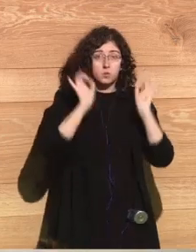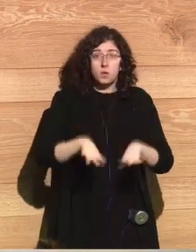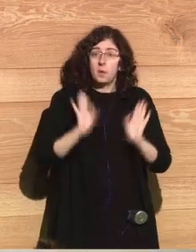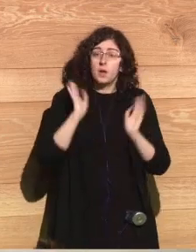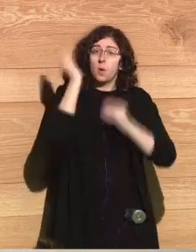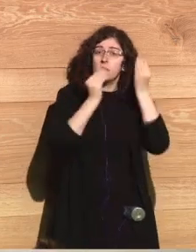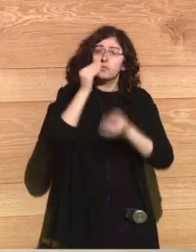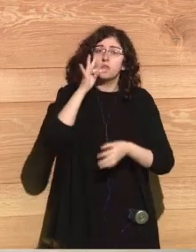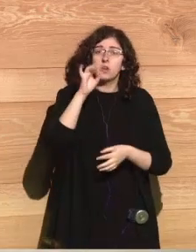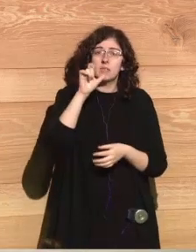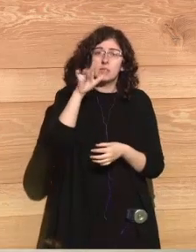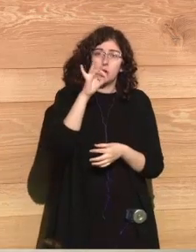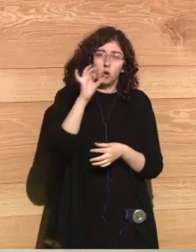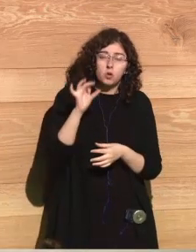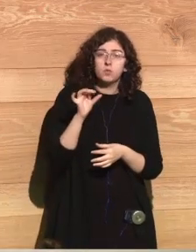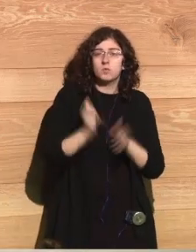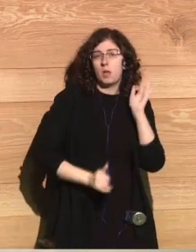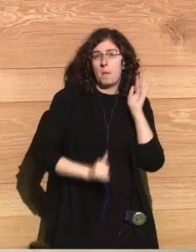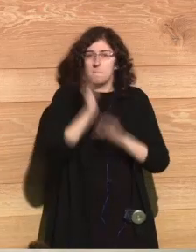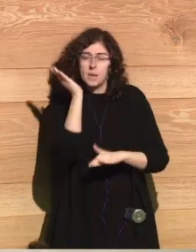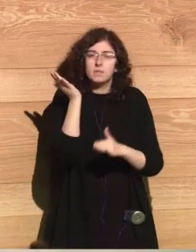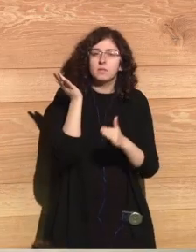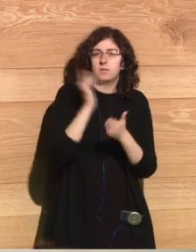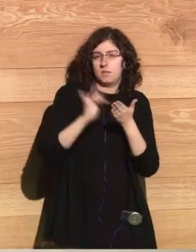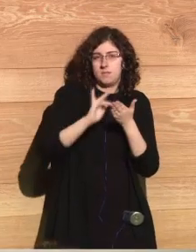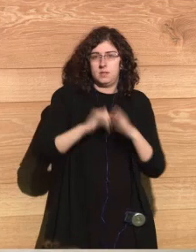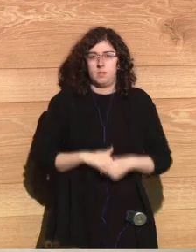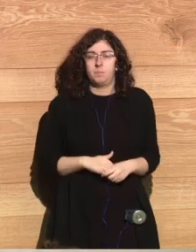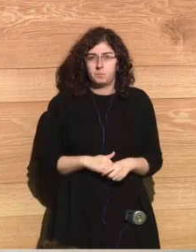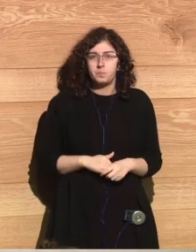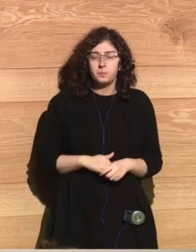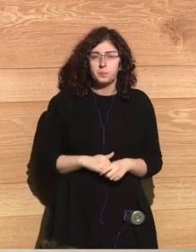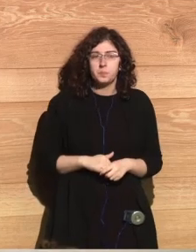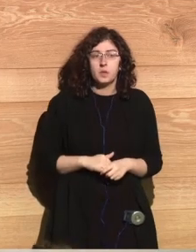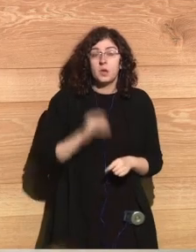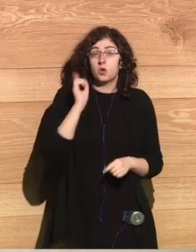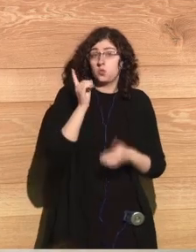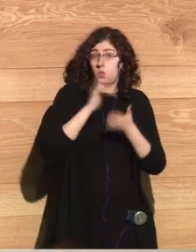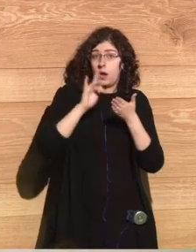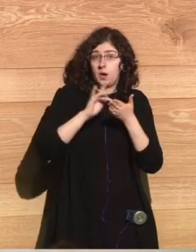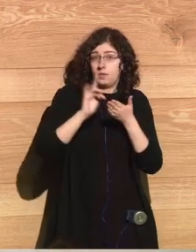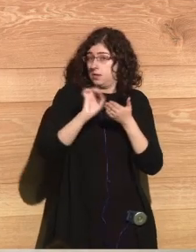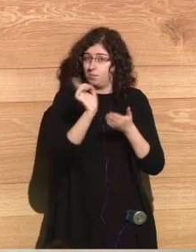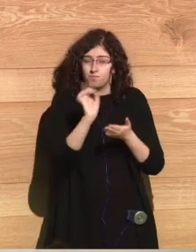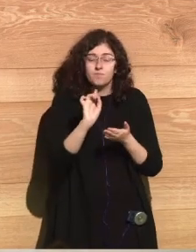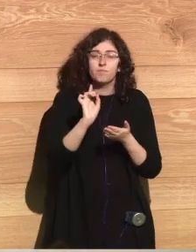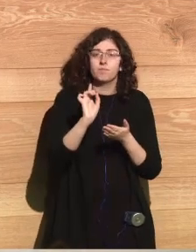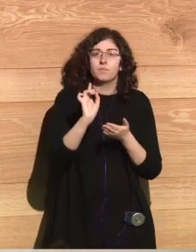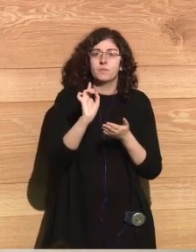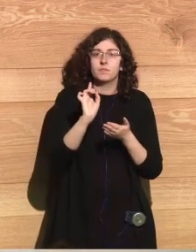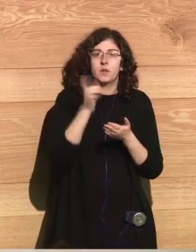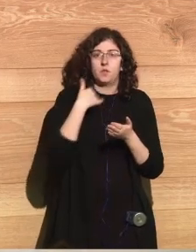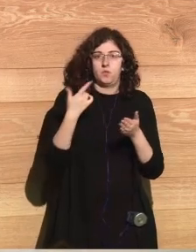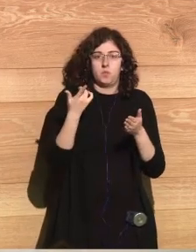and we continue walking that path but I believe that Telus goes beyond being just a journal it's not just a journal